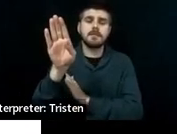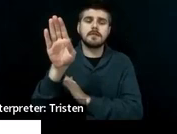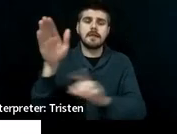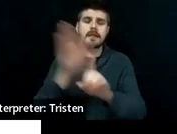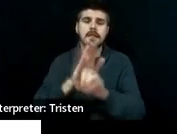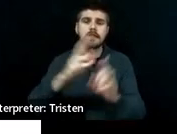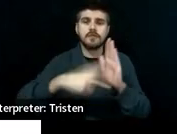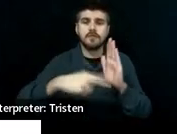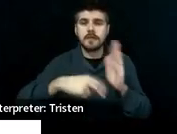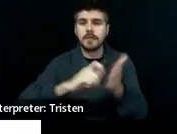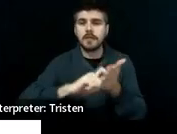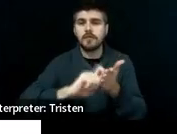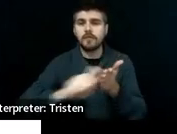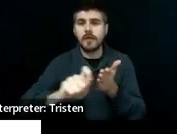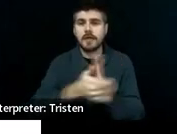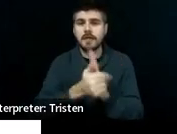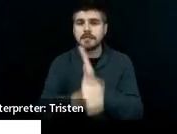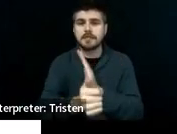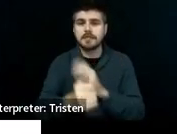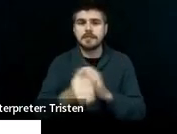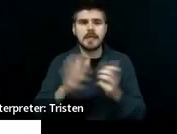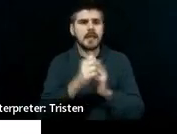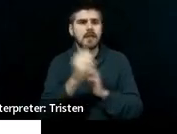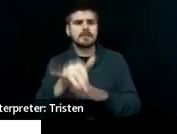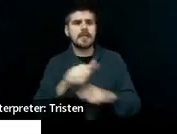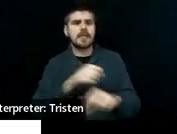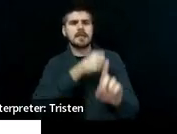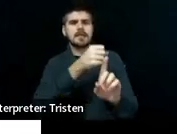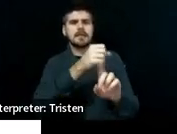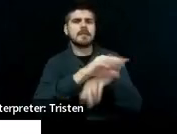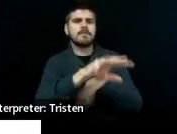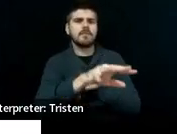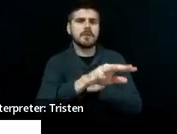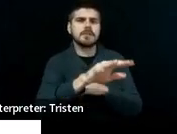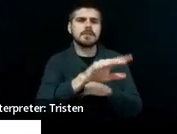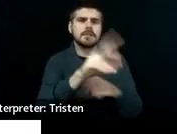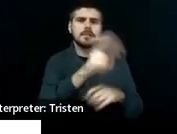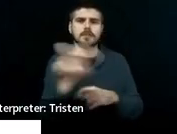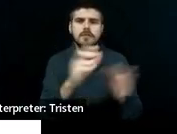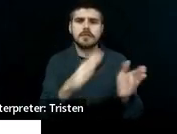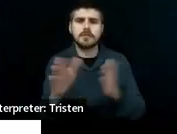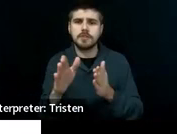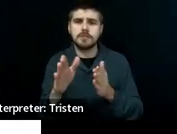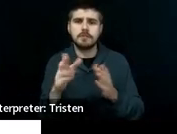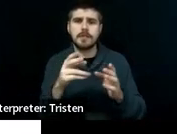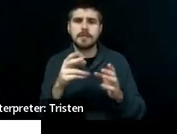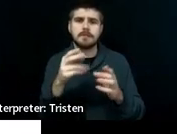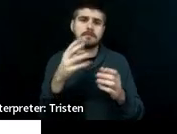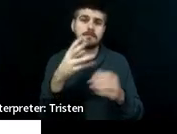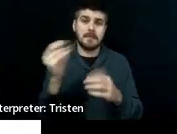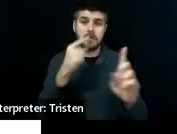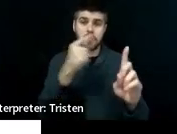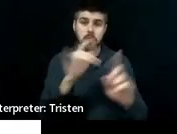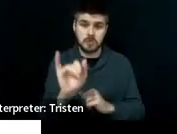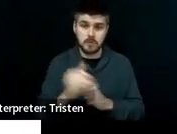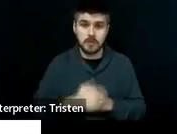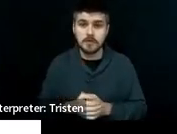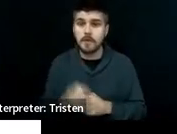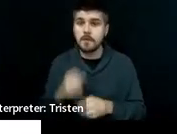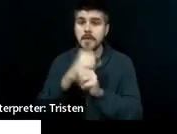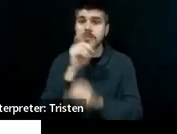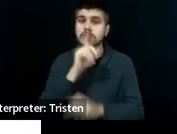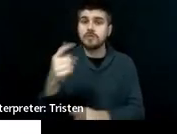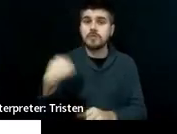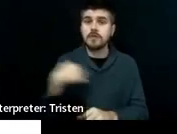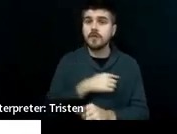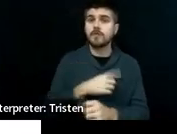skills and how that impacts the transition goal as well? So making sure that we are reaching out to our